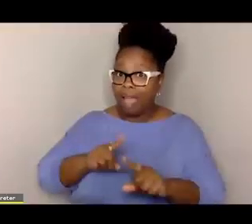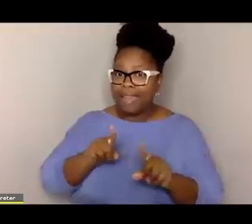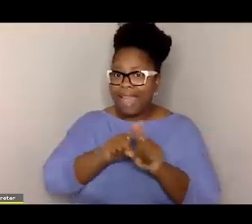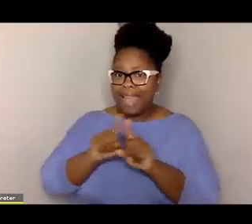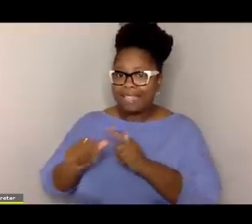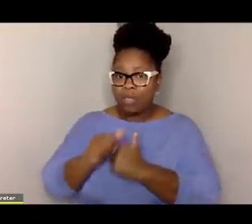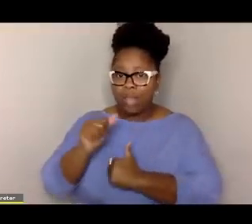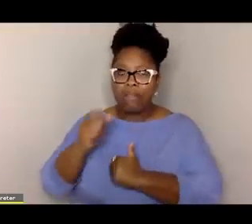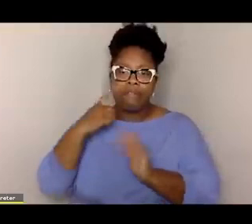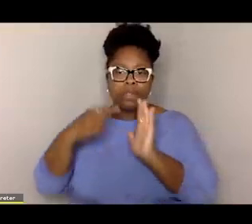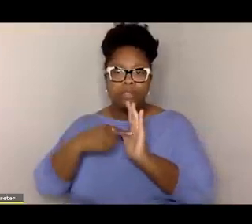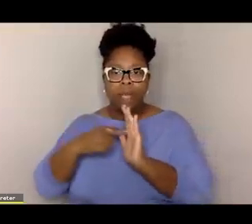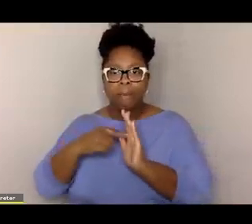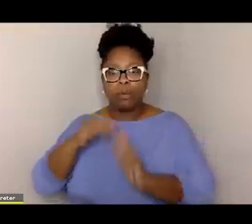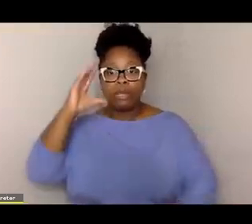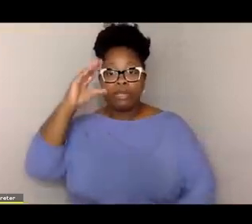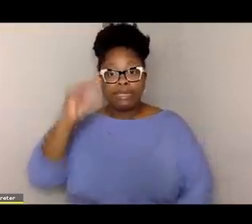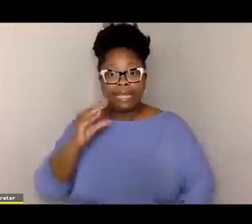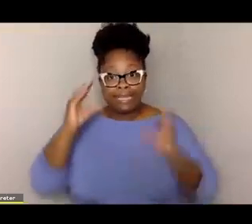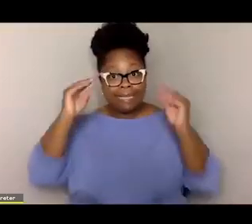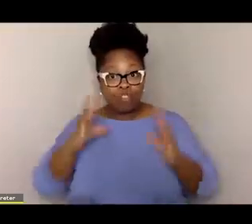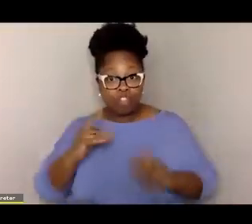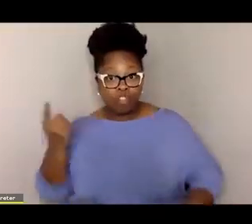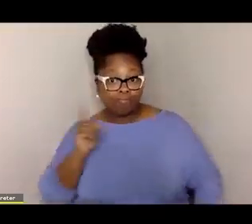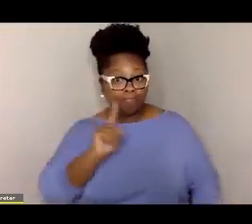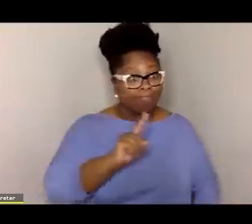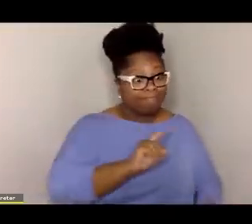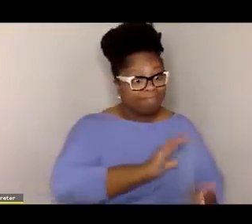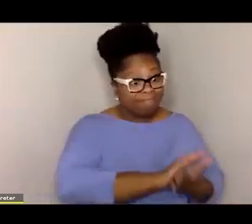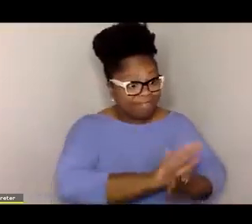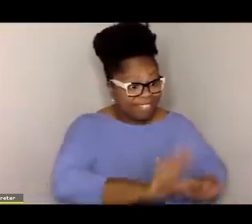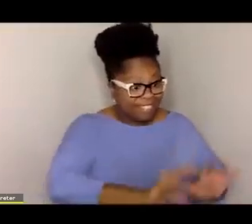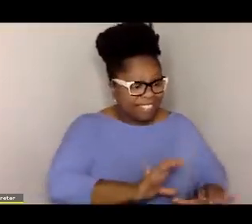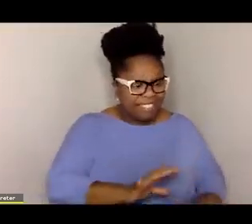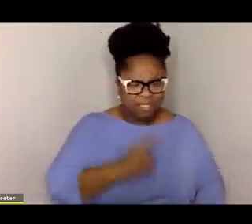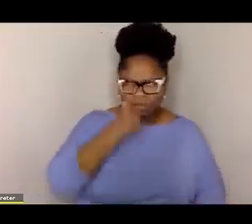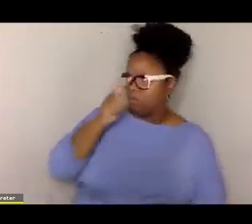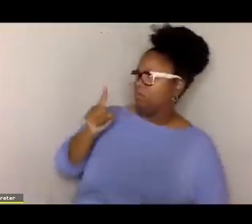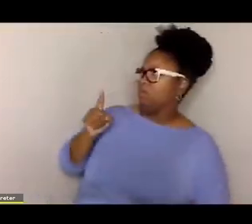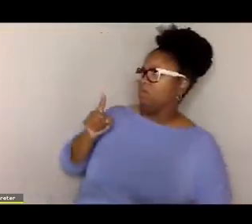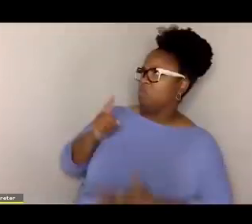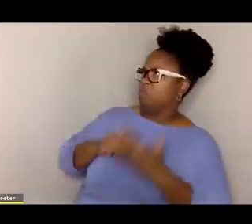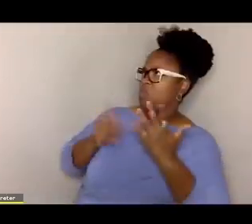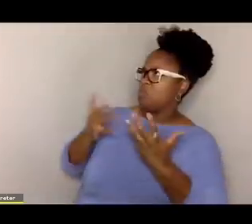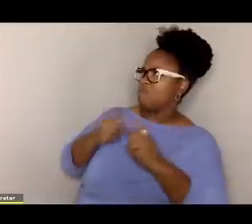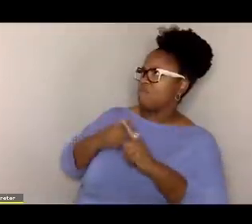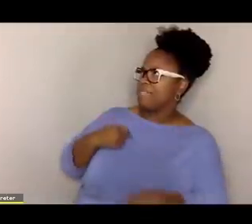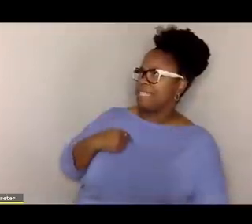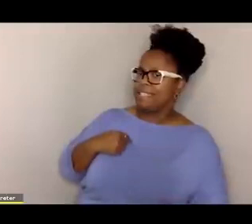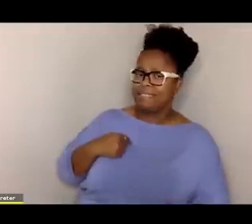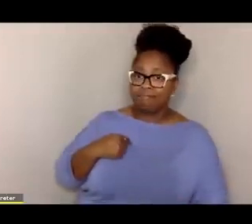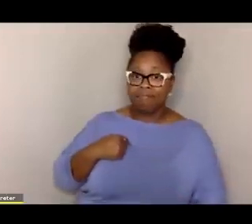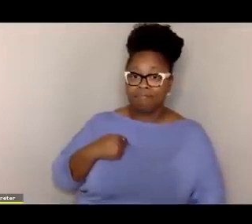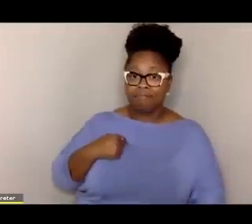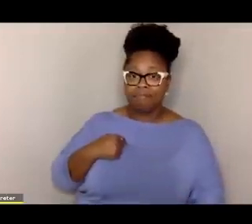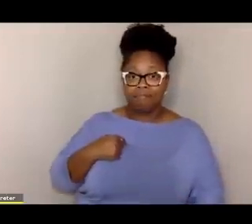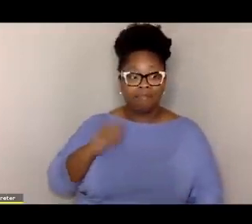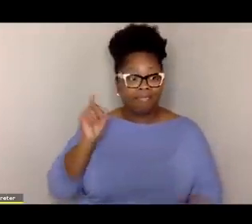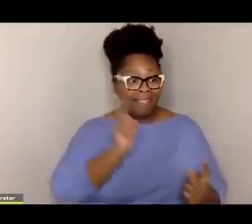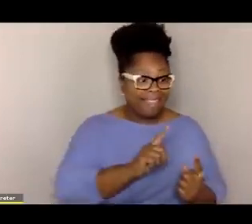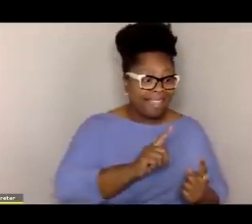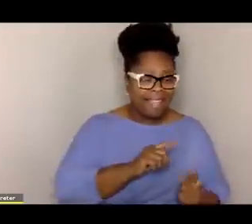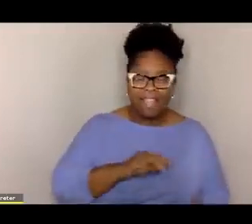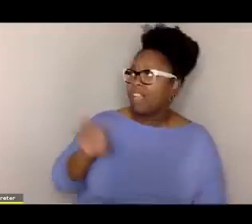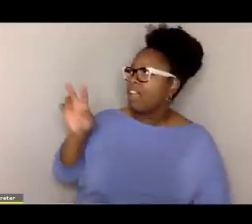if it's a threat, a teacher who comes up to you and tries to be kind, your brain will go, what do you want from me? As opposed to,